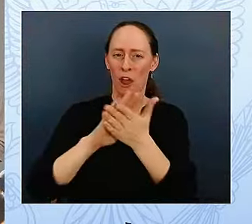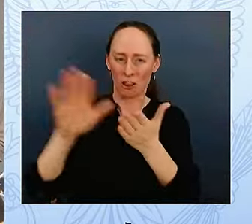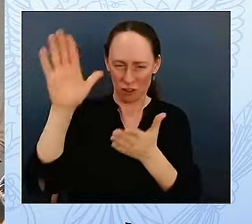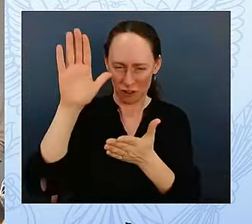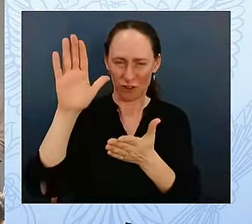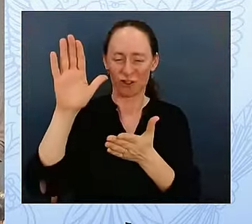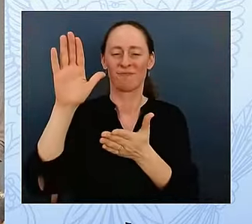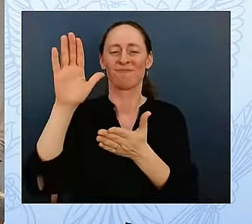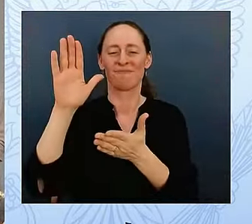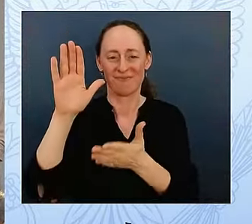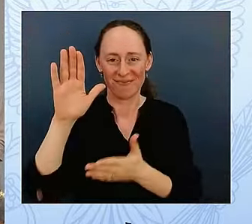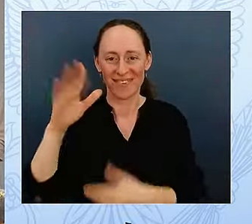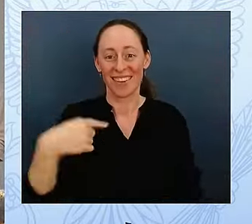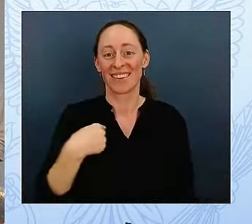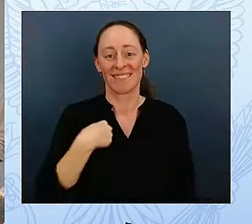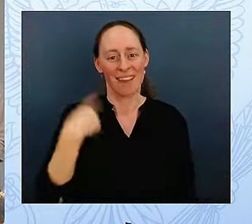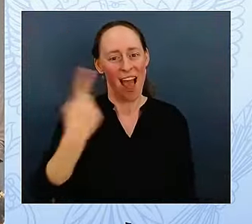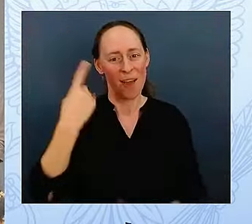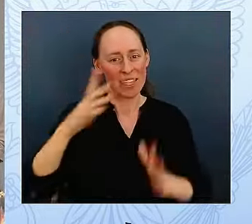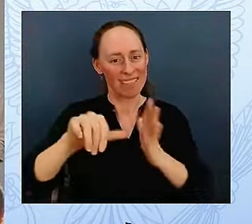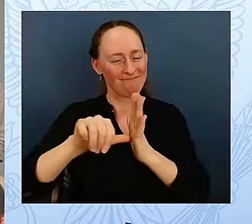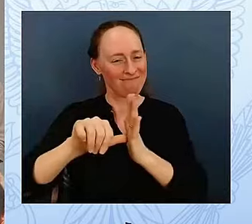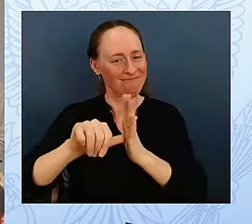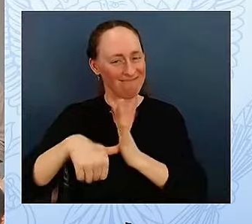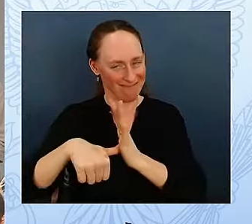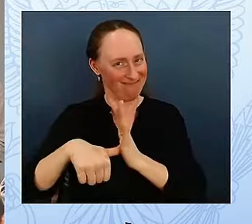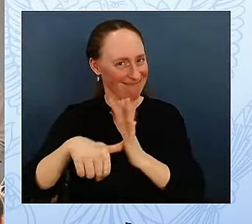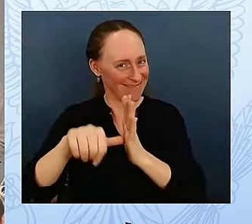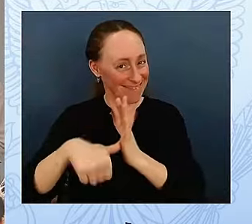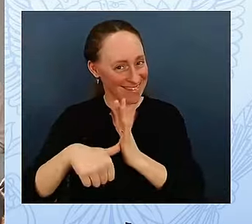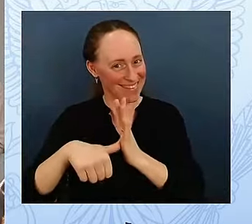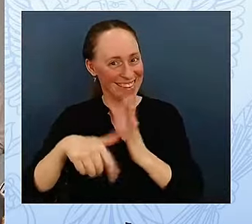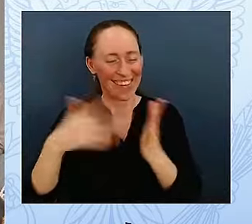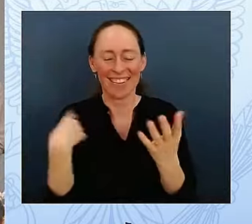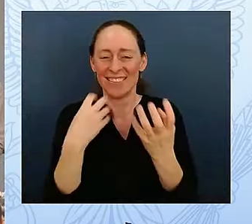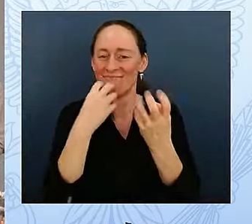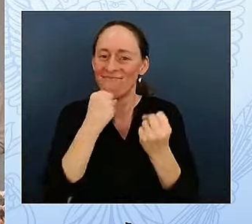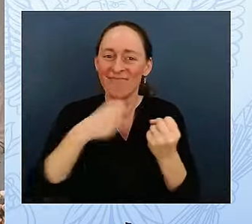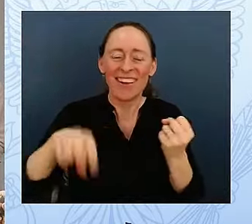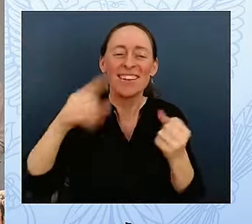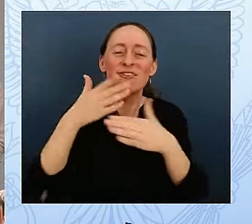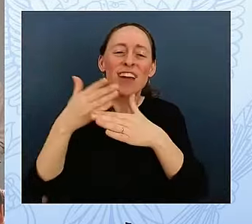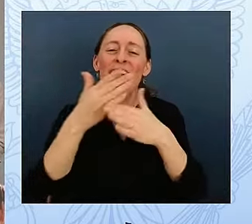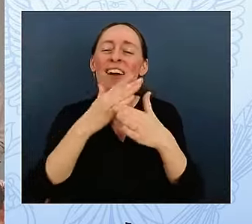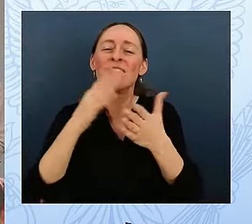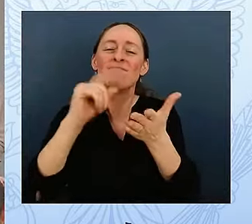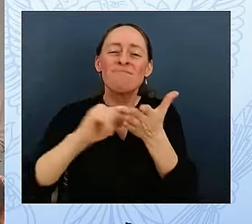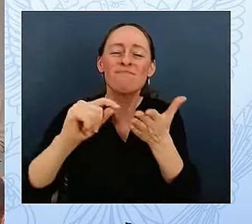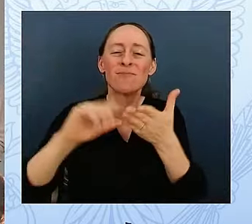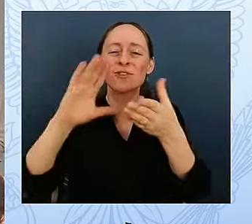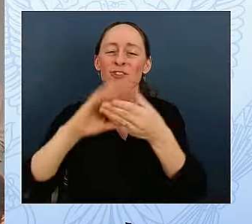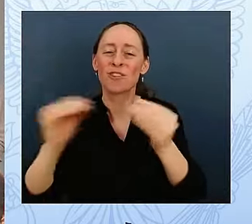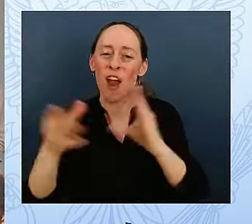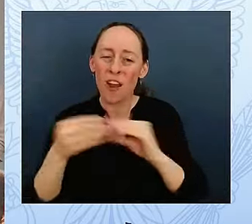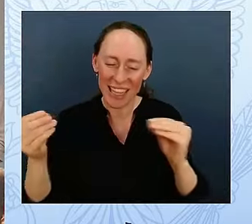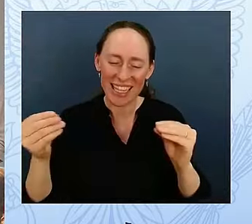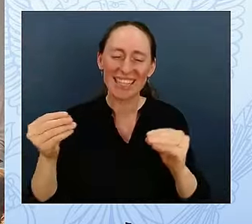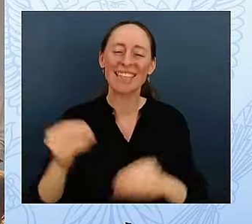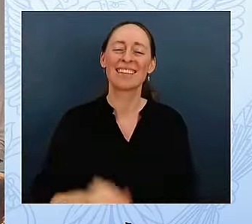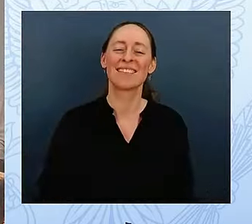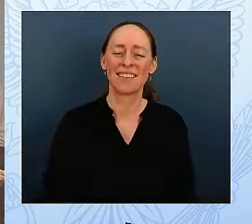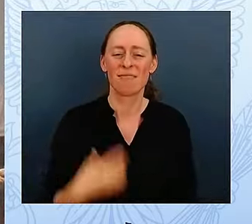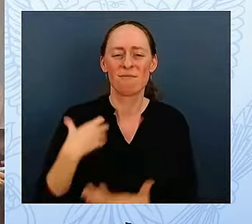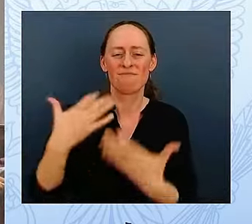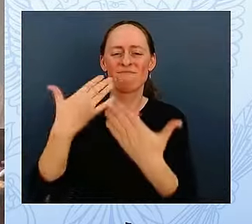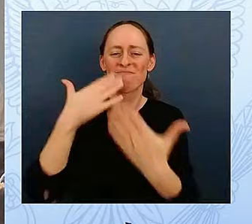bringing up this moment. And I want to thank Aaron and everyone who contributed to that episode for